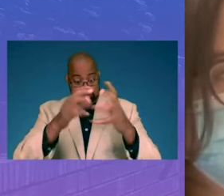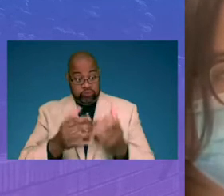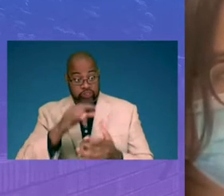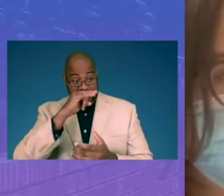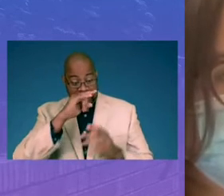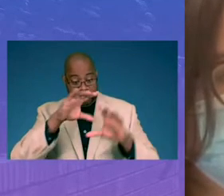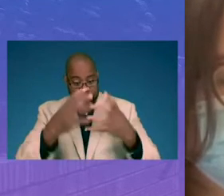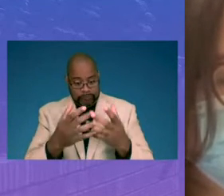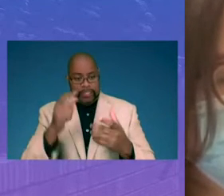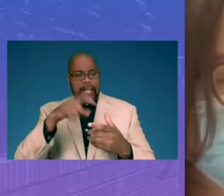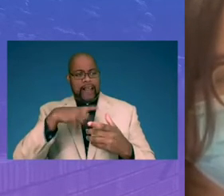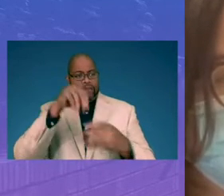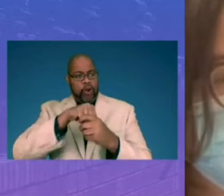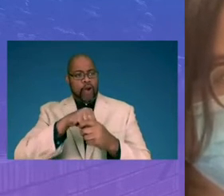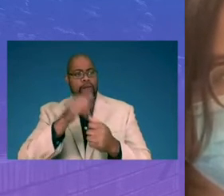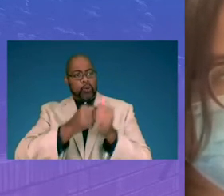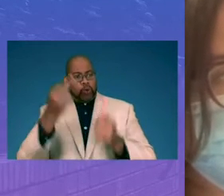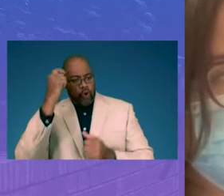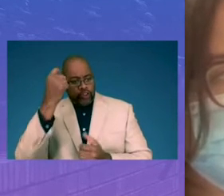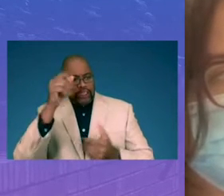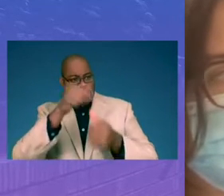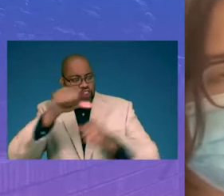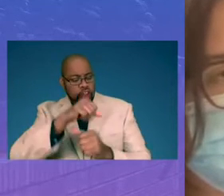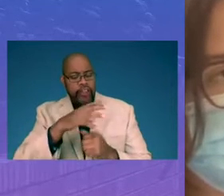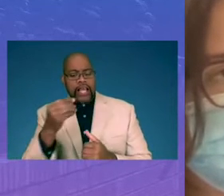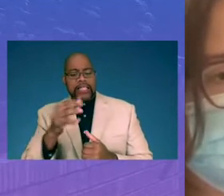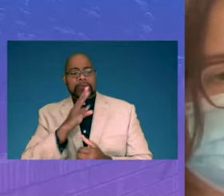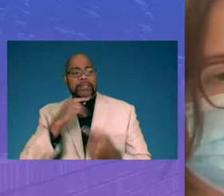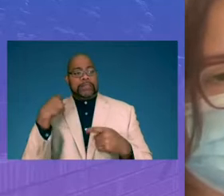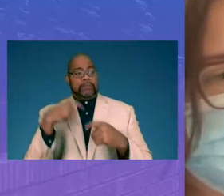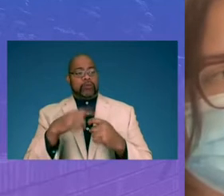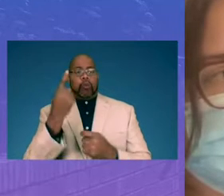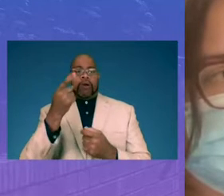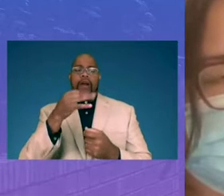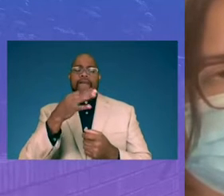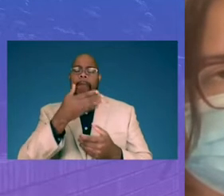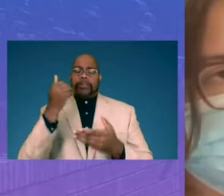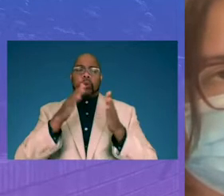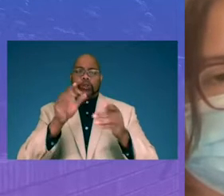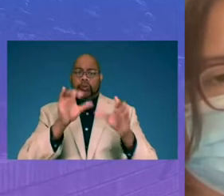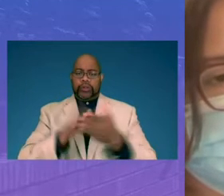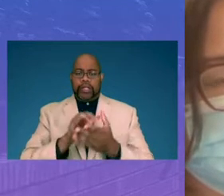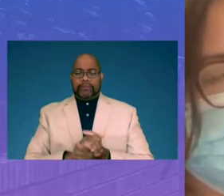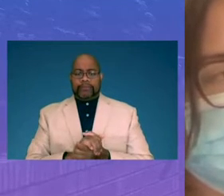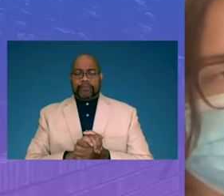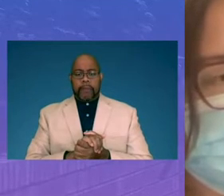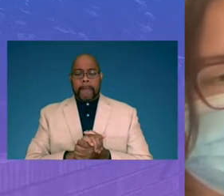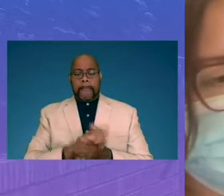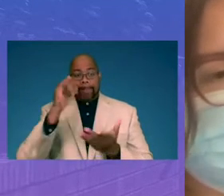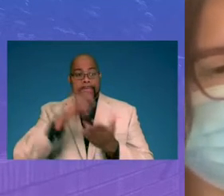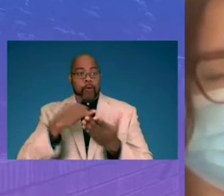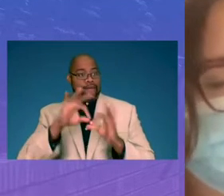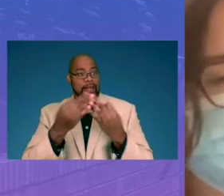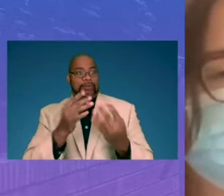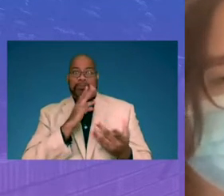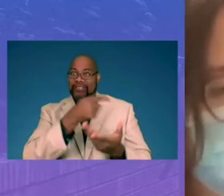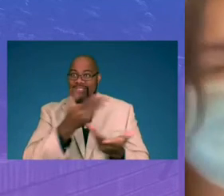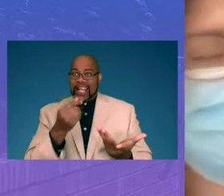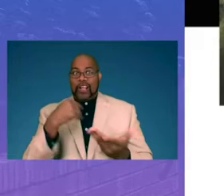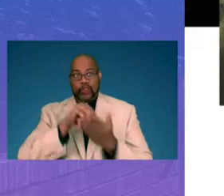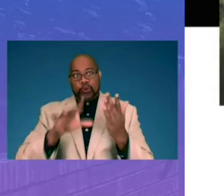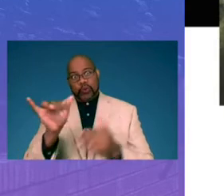to be involved and everybody to understand each other. And speaking Spanish is one of the best ways to do that because that's what our families speak and our students.